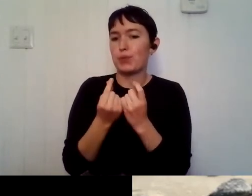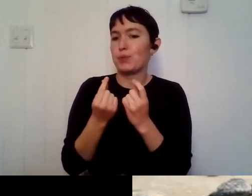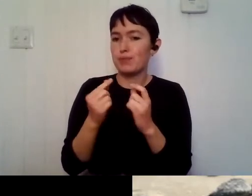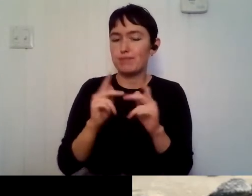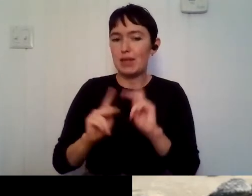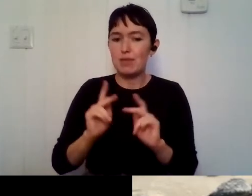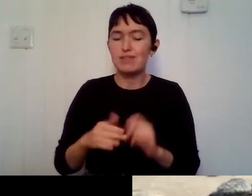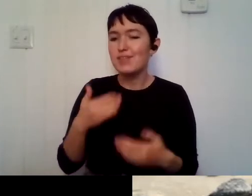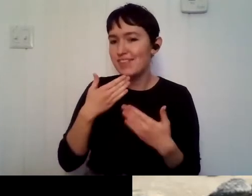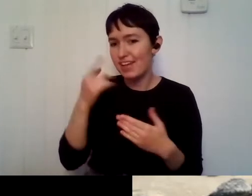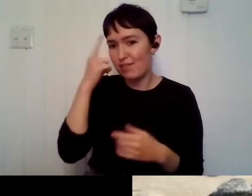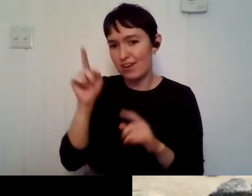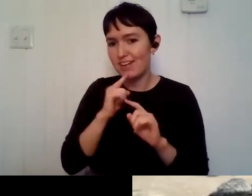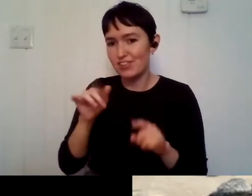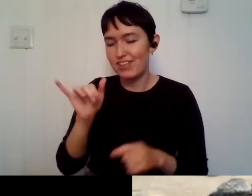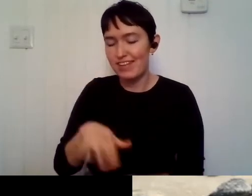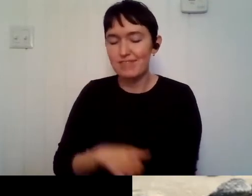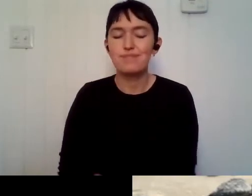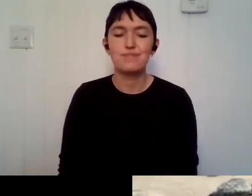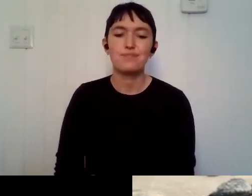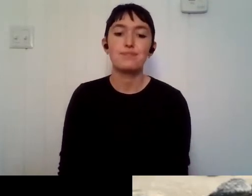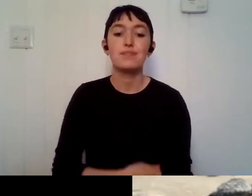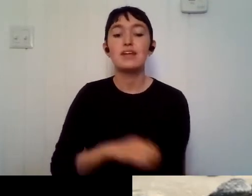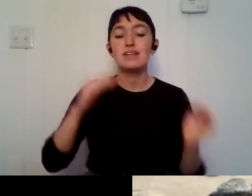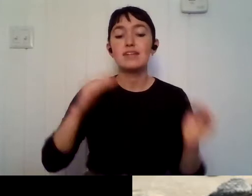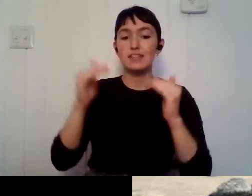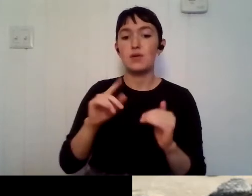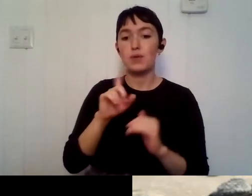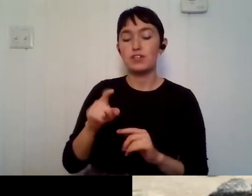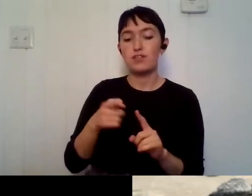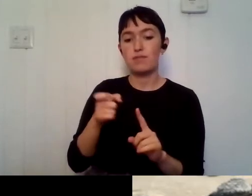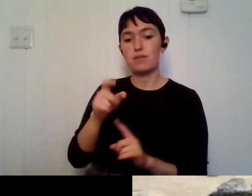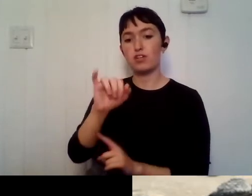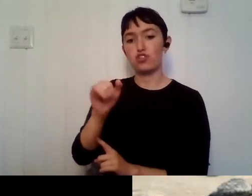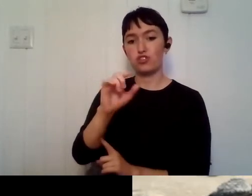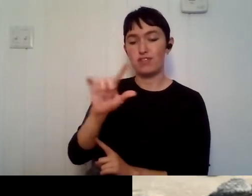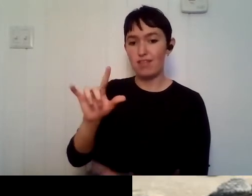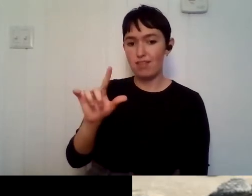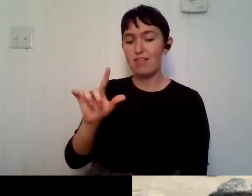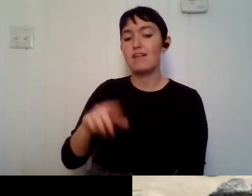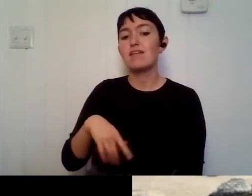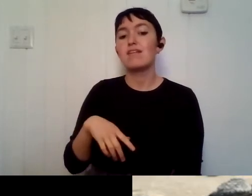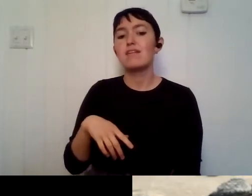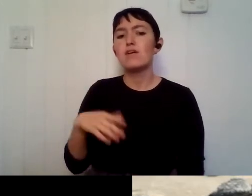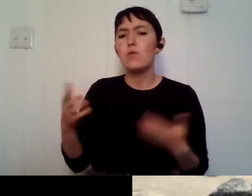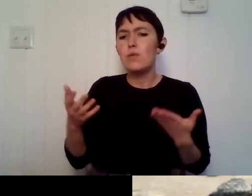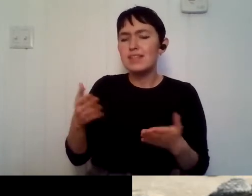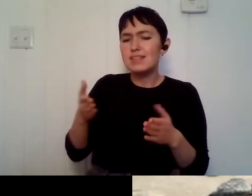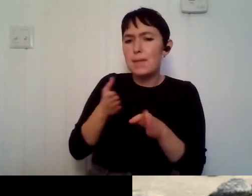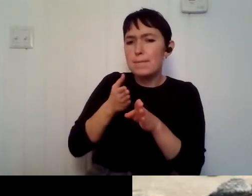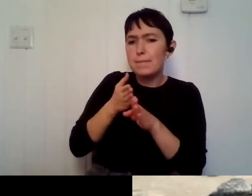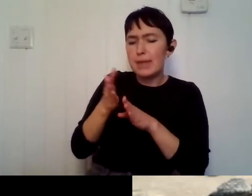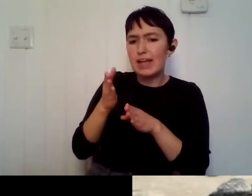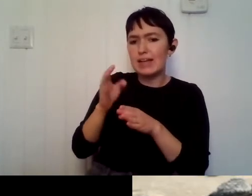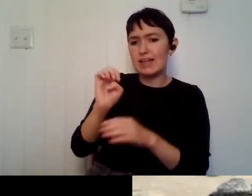you for answering that. Um, the next question is from Jill Ruiz. Uh, what's the main ecological challenge or issue